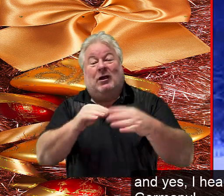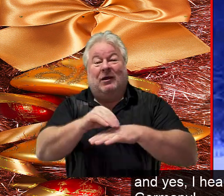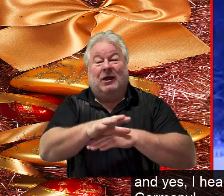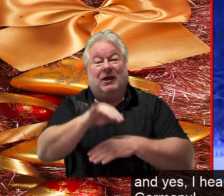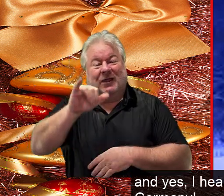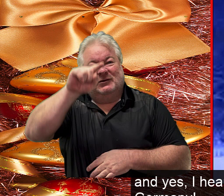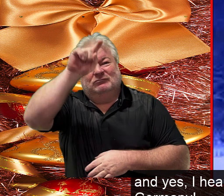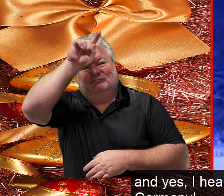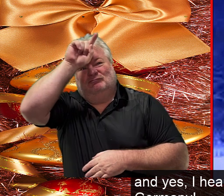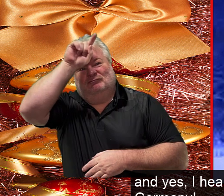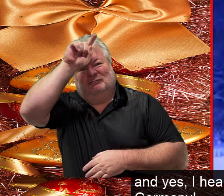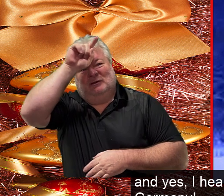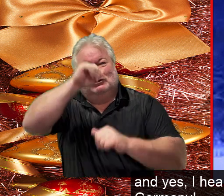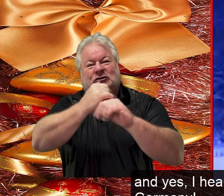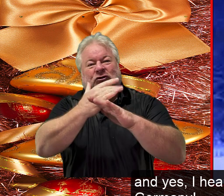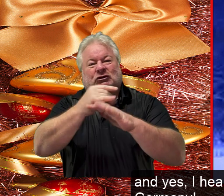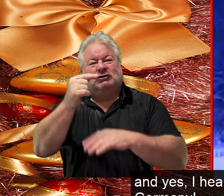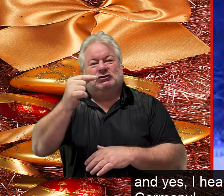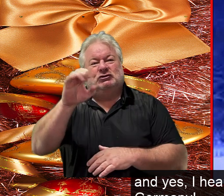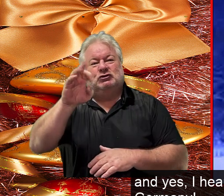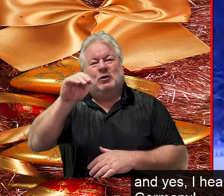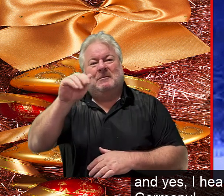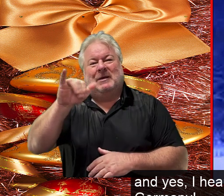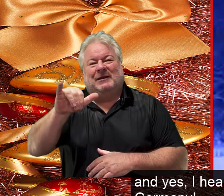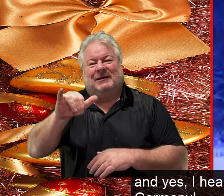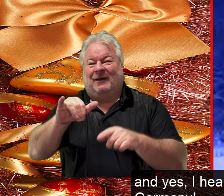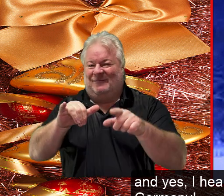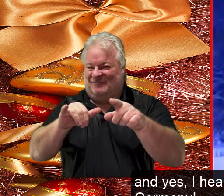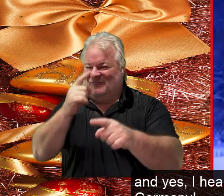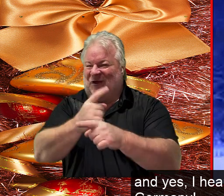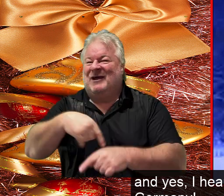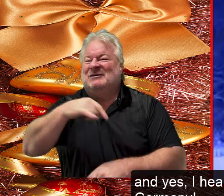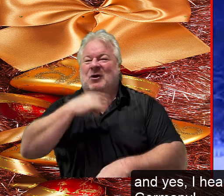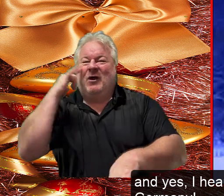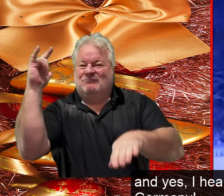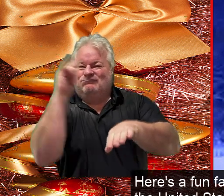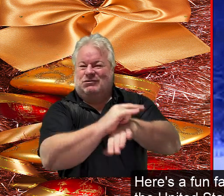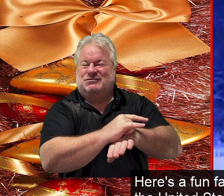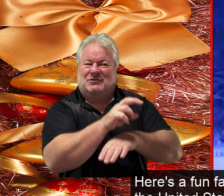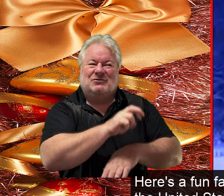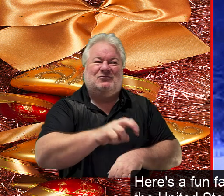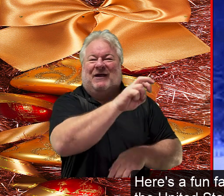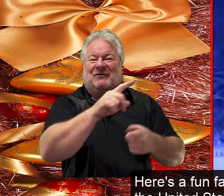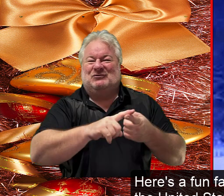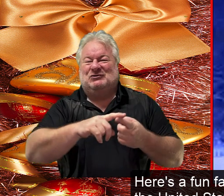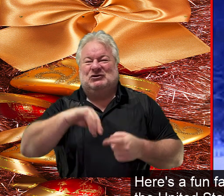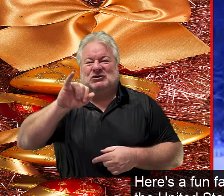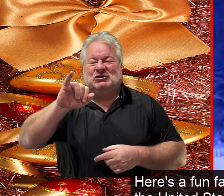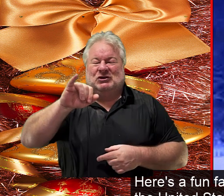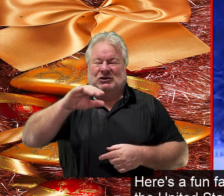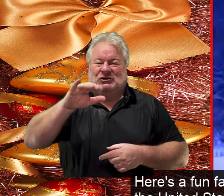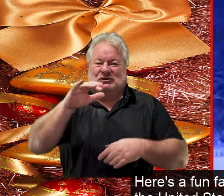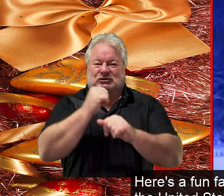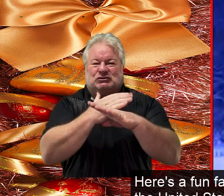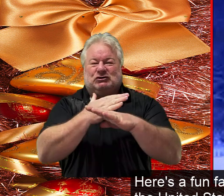and yes i hear you we will also be traveling to germany here's a fun fact